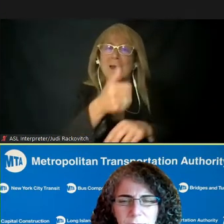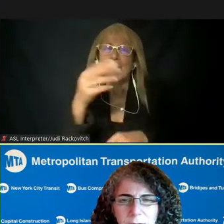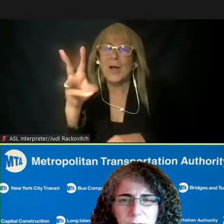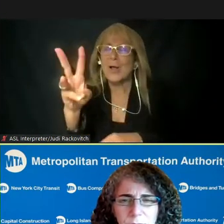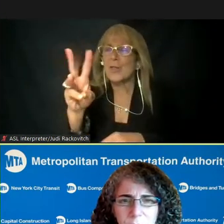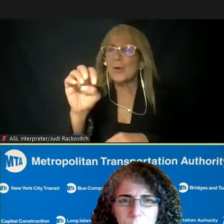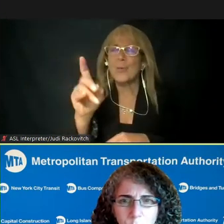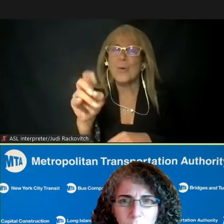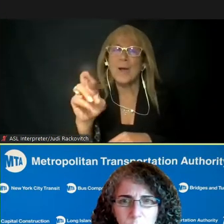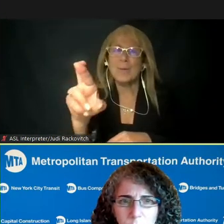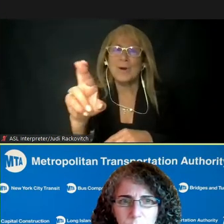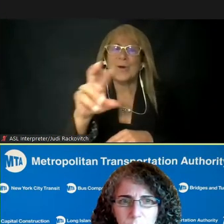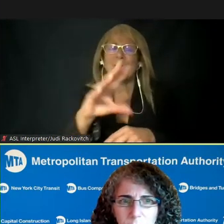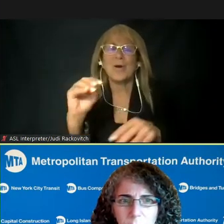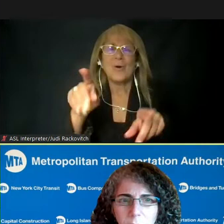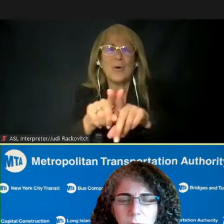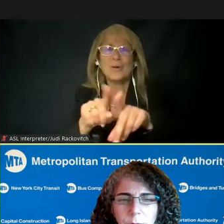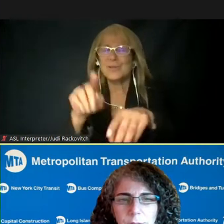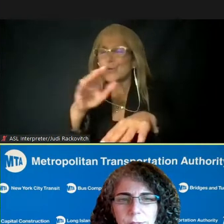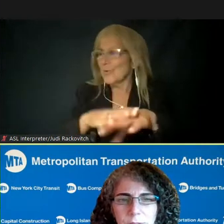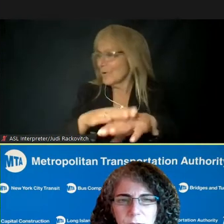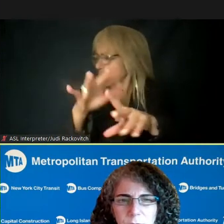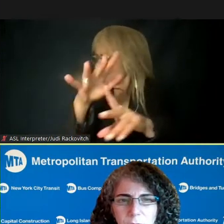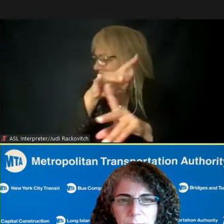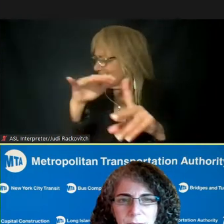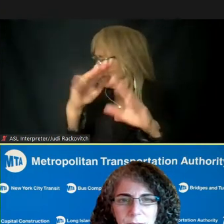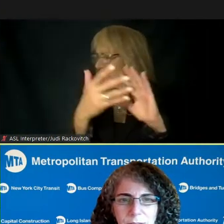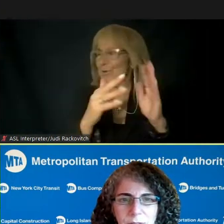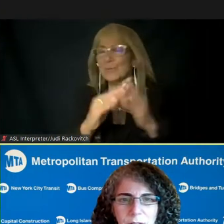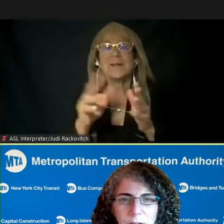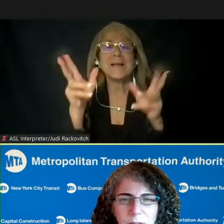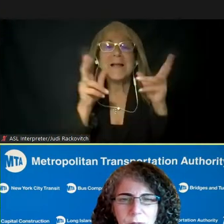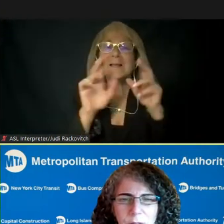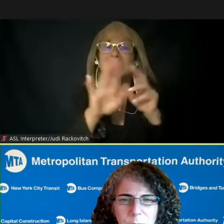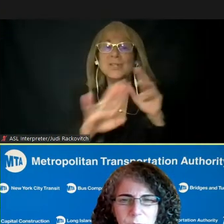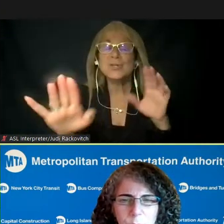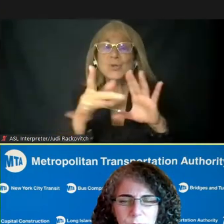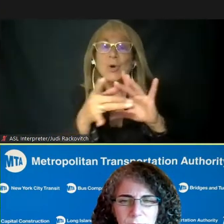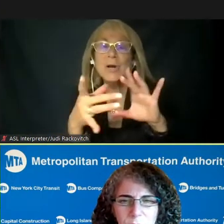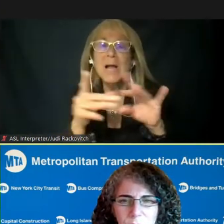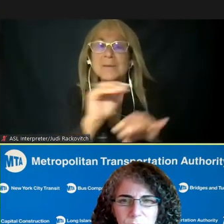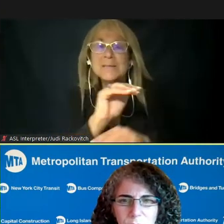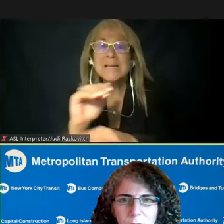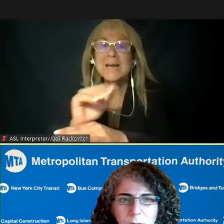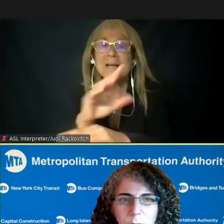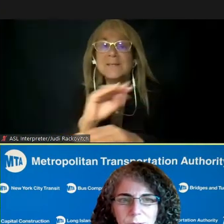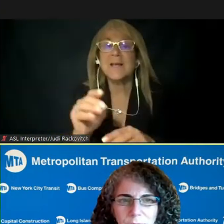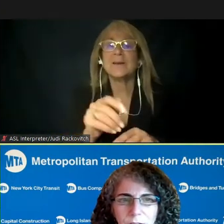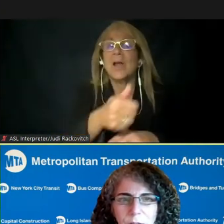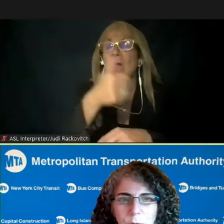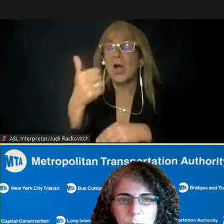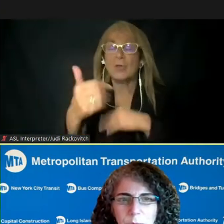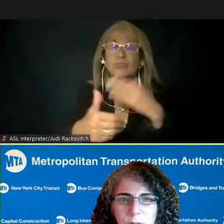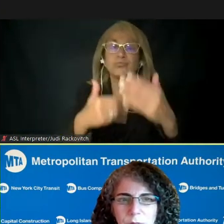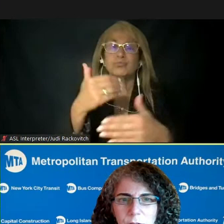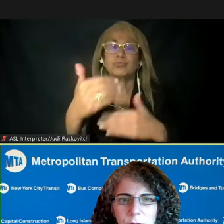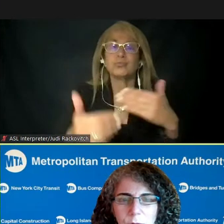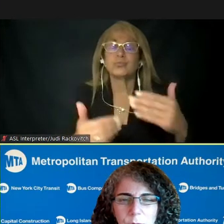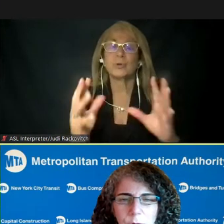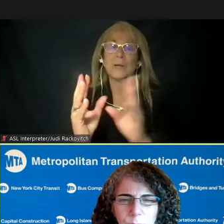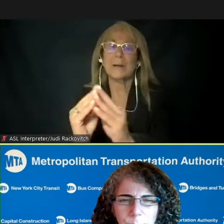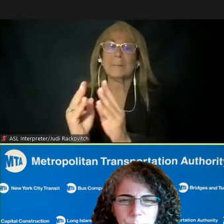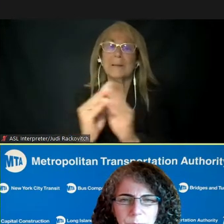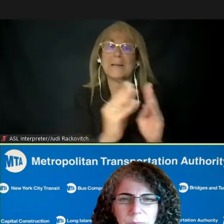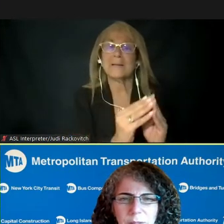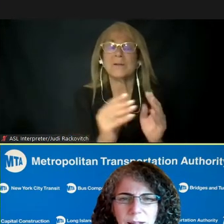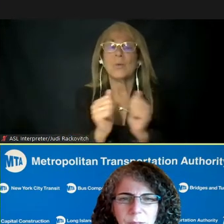communities later this year as well. Through listening to your comments this evening and those in subsequent sessions, discussions with members of the two